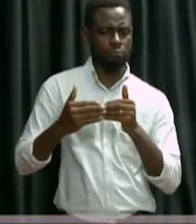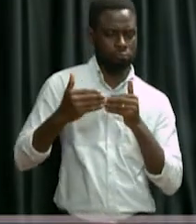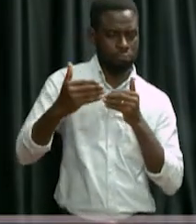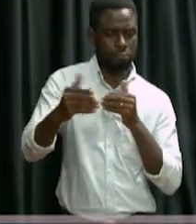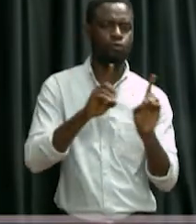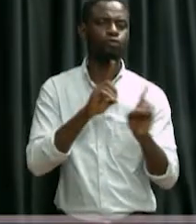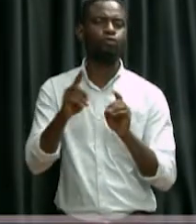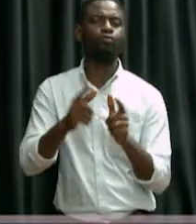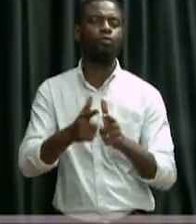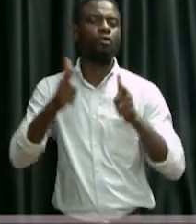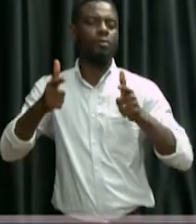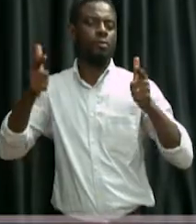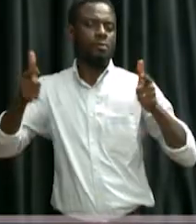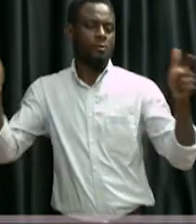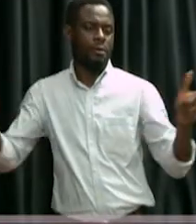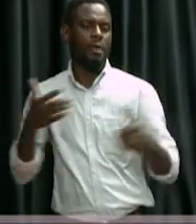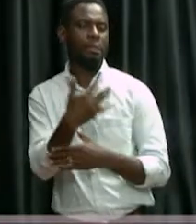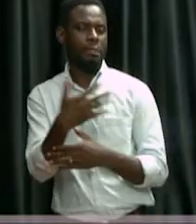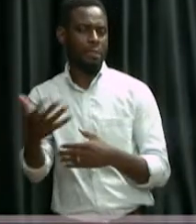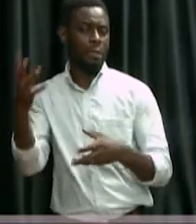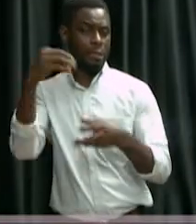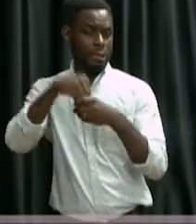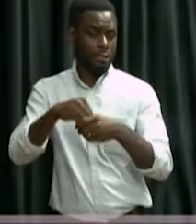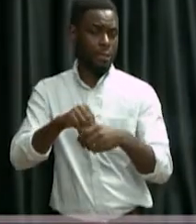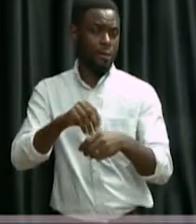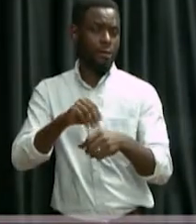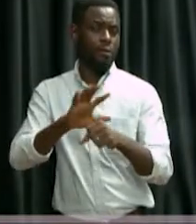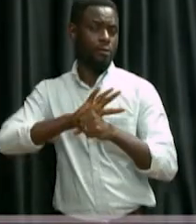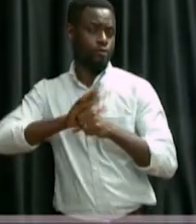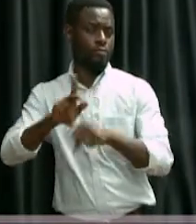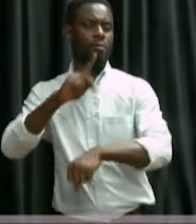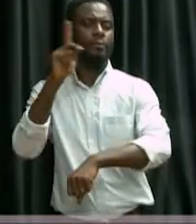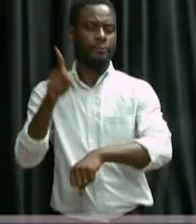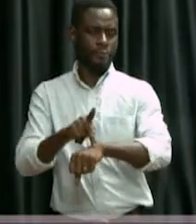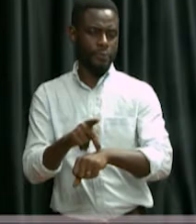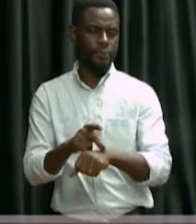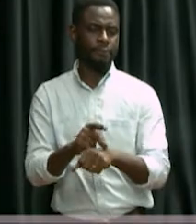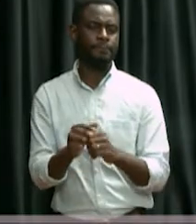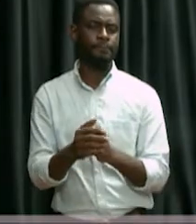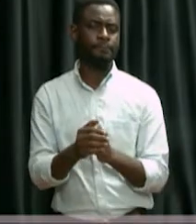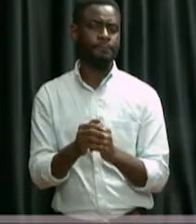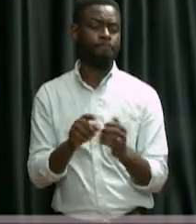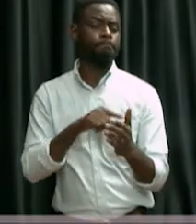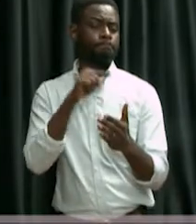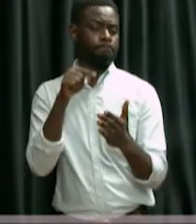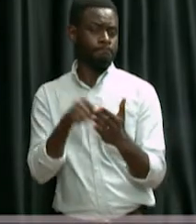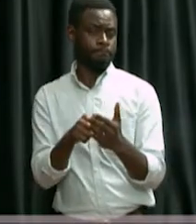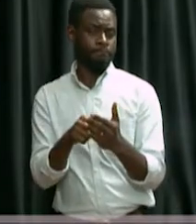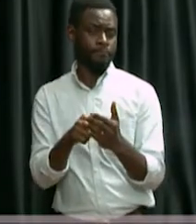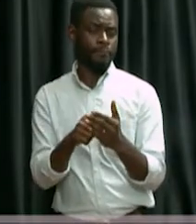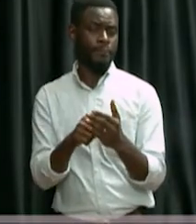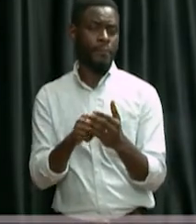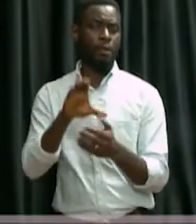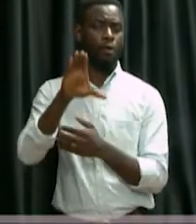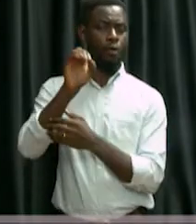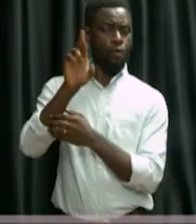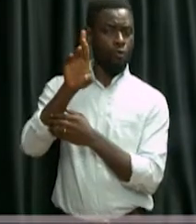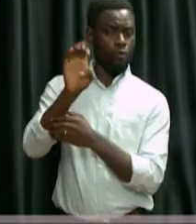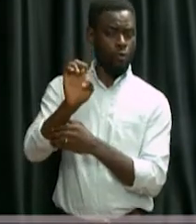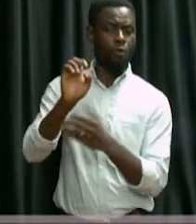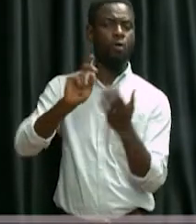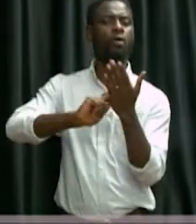greater things in the midst of this pandemic than you were doing before. This has been a core